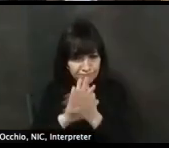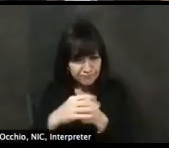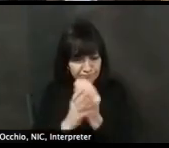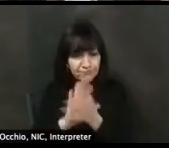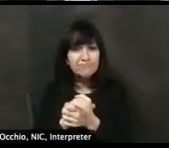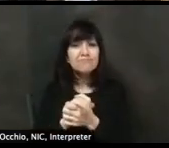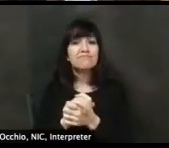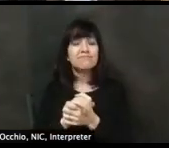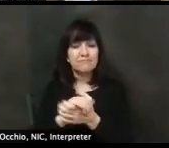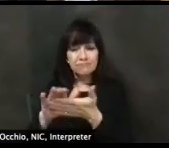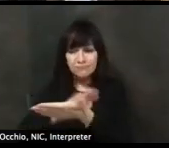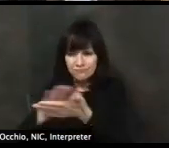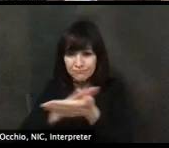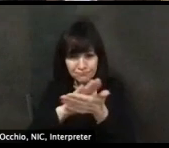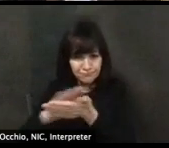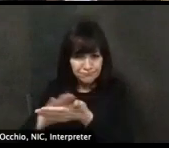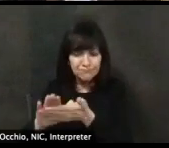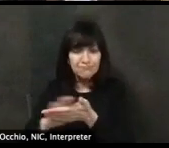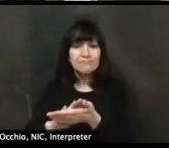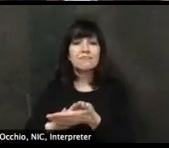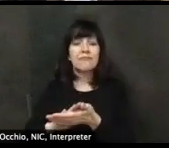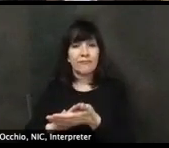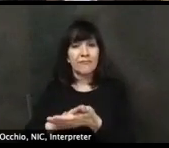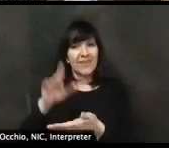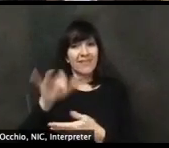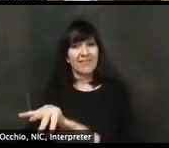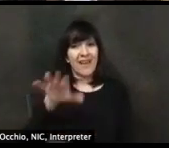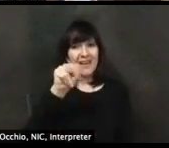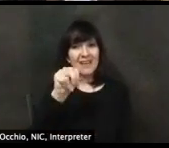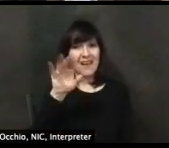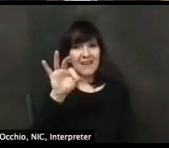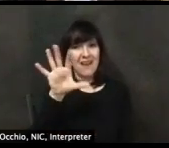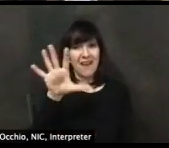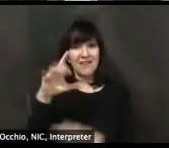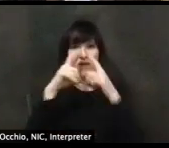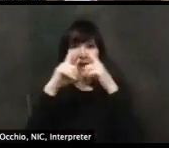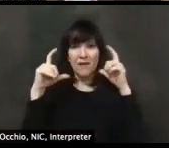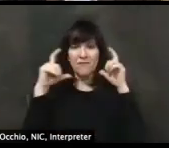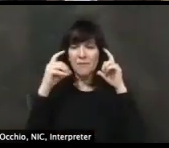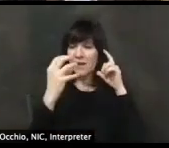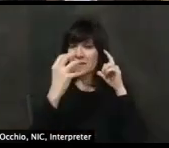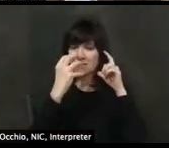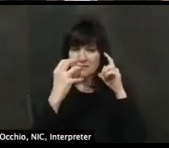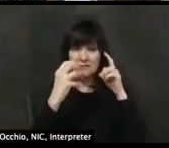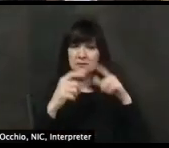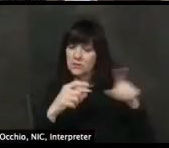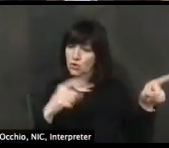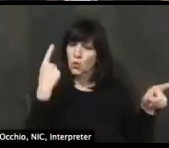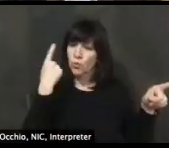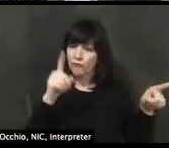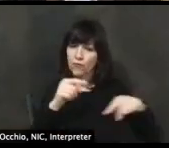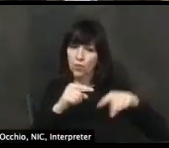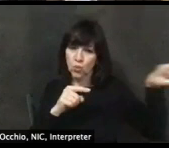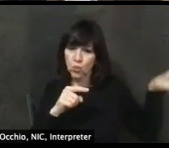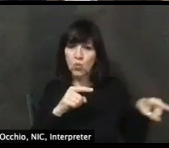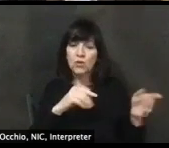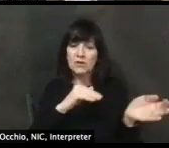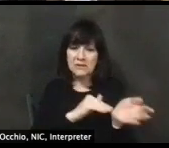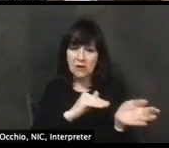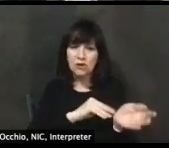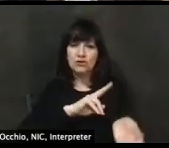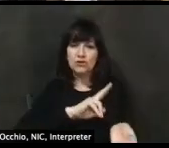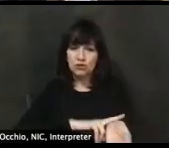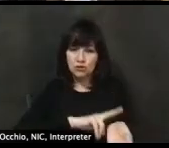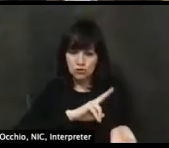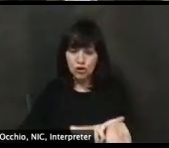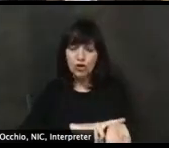for our first responders. We continue to see across this country where folks are saving them, desanitizing them, taking them back to